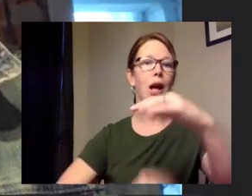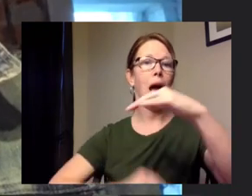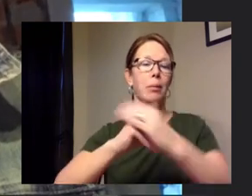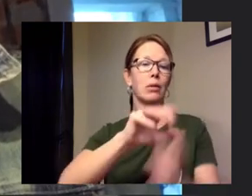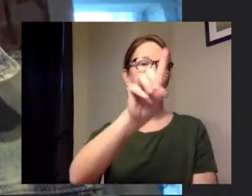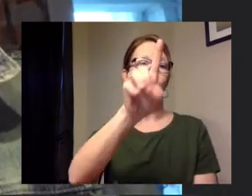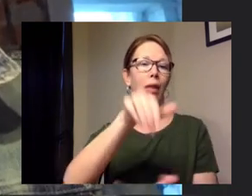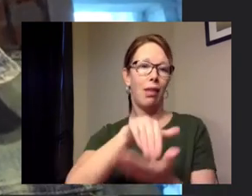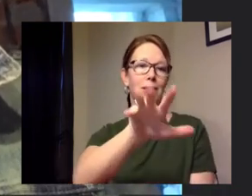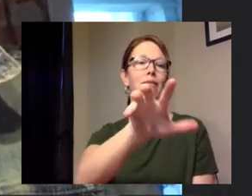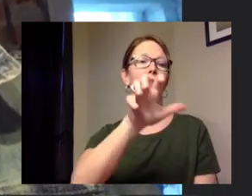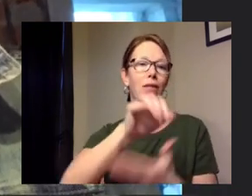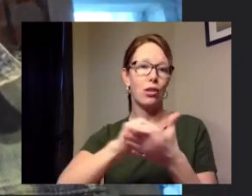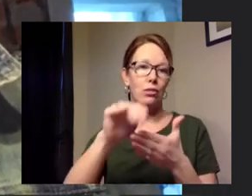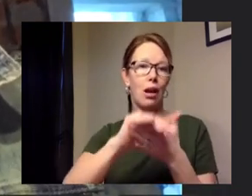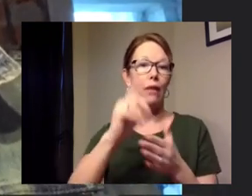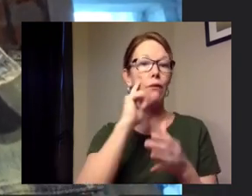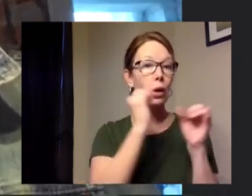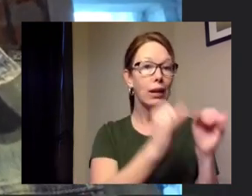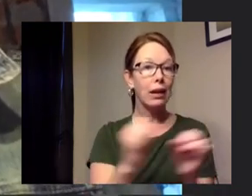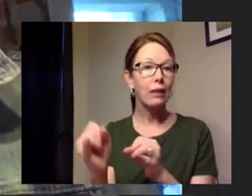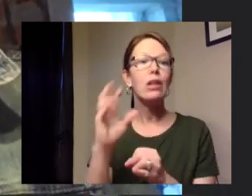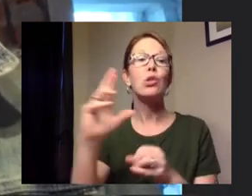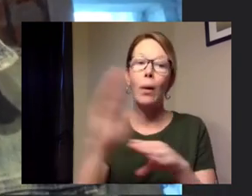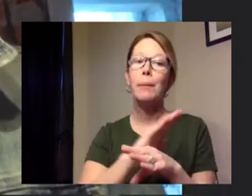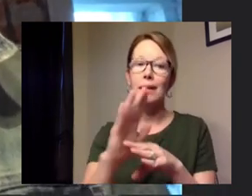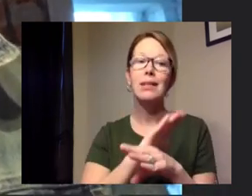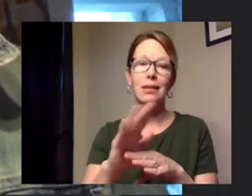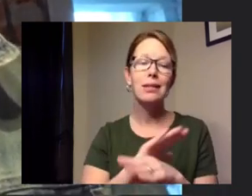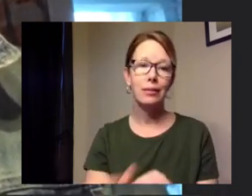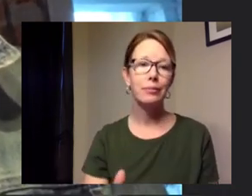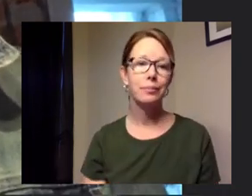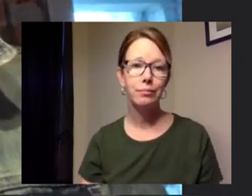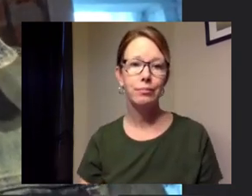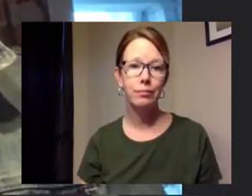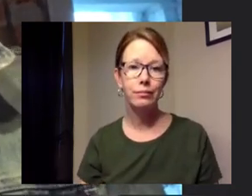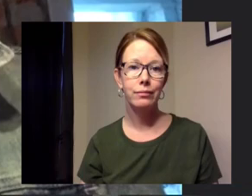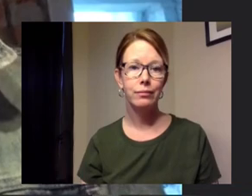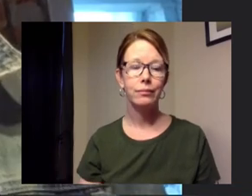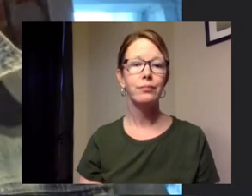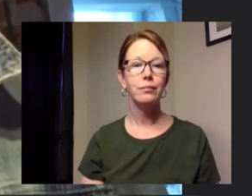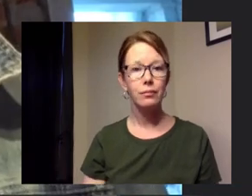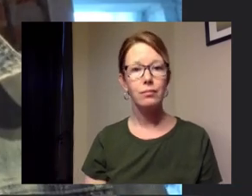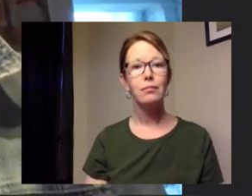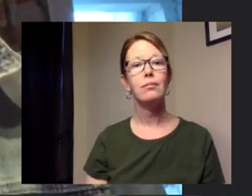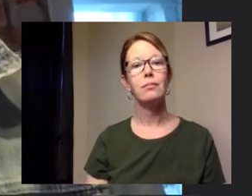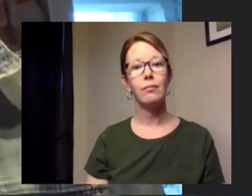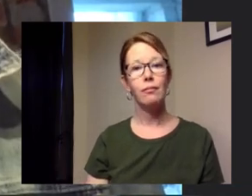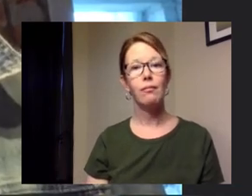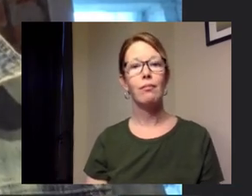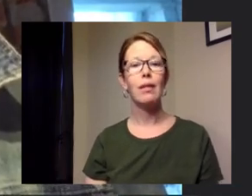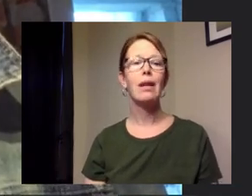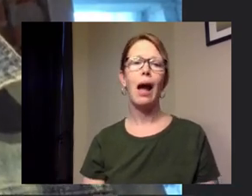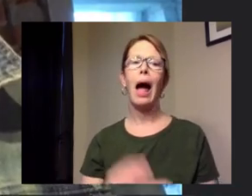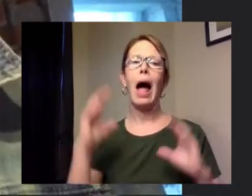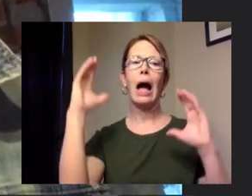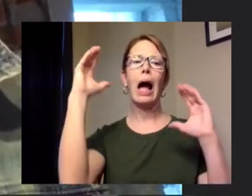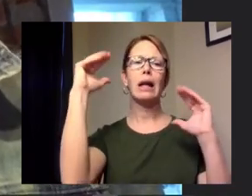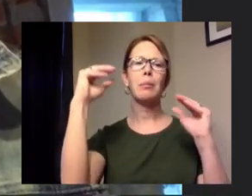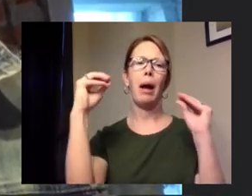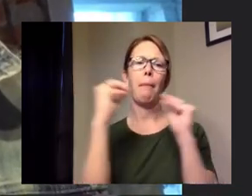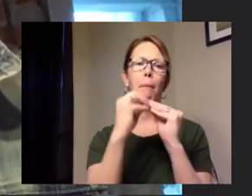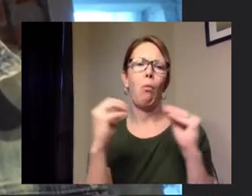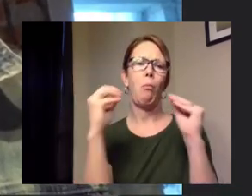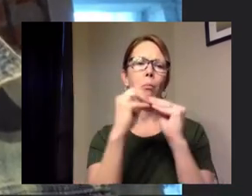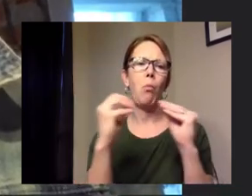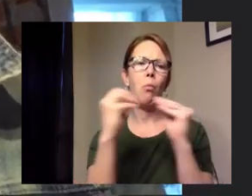dollars that can be for individuals or businesses um and i also expect that there's going to be more and more programs